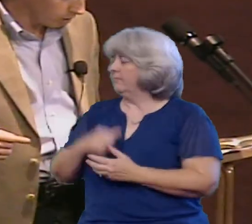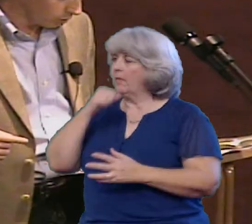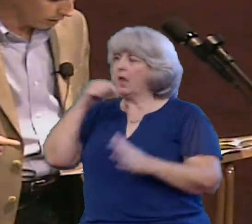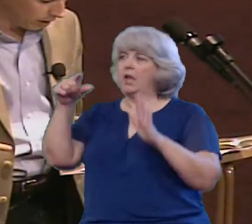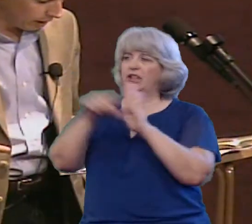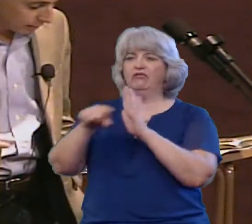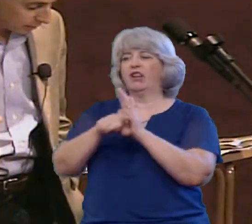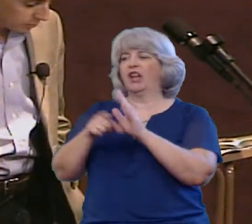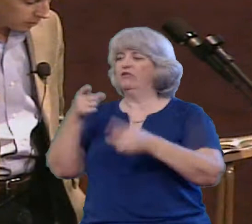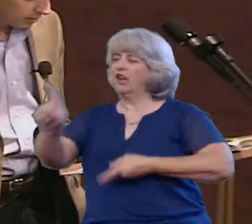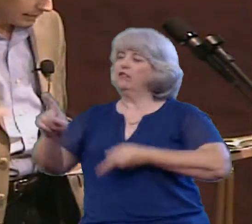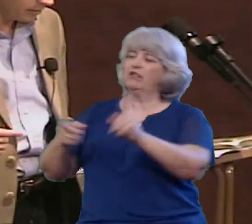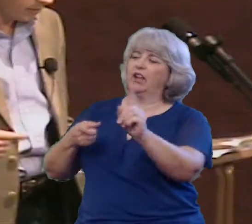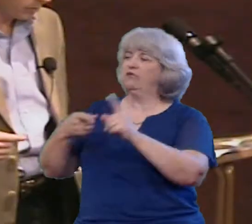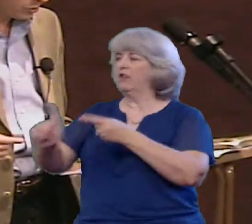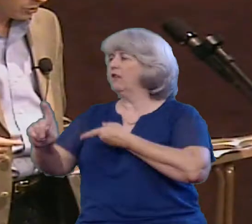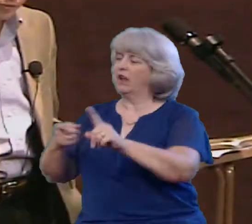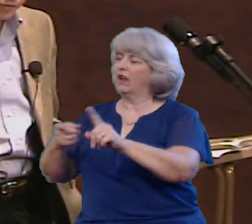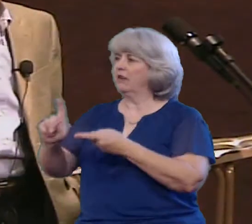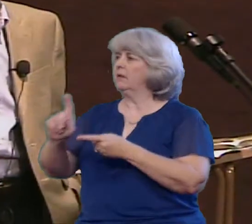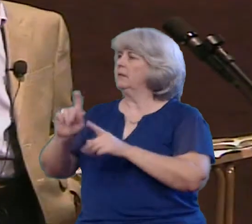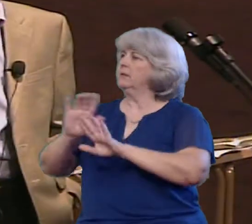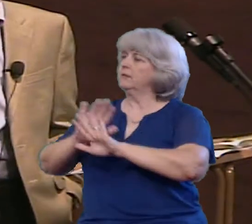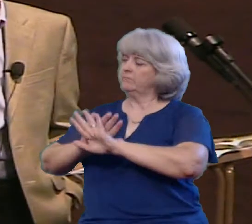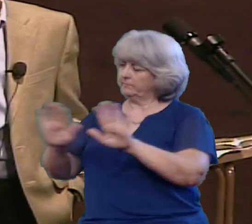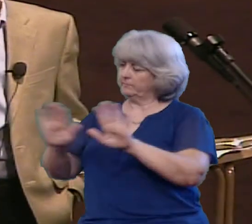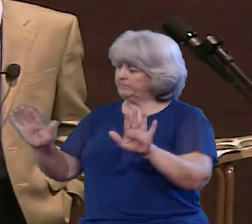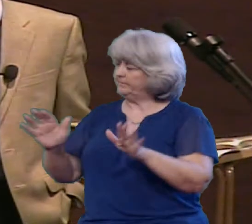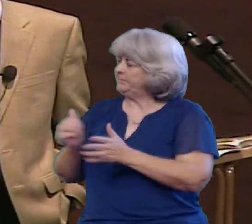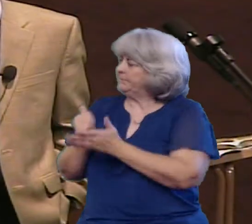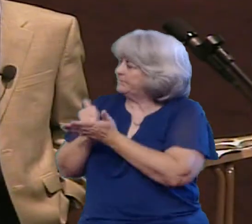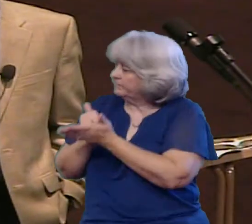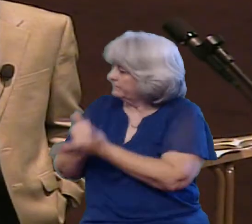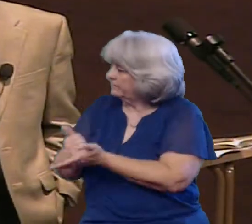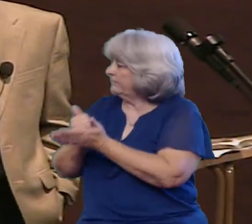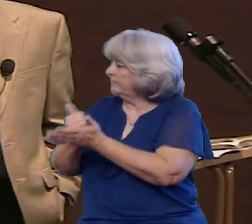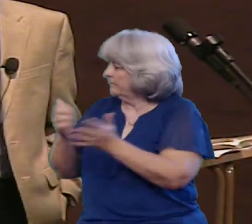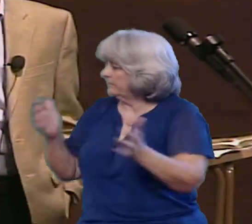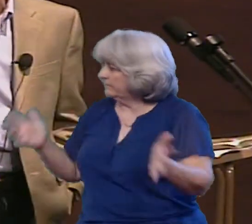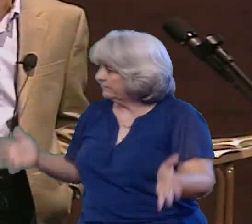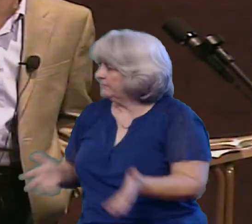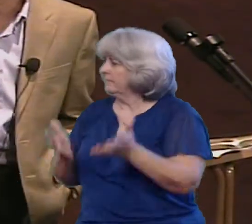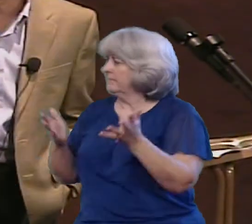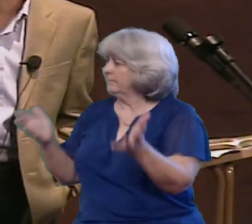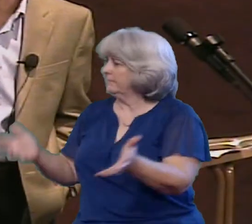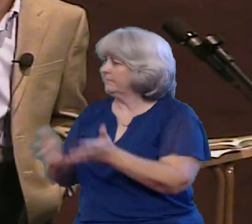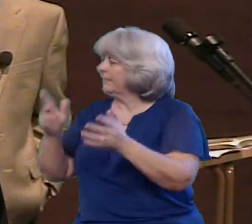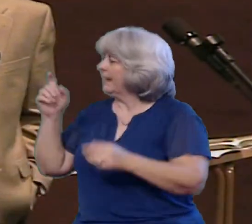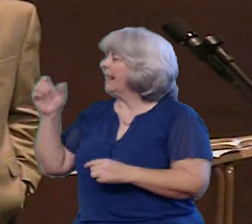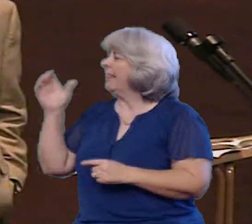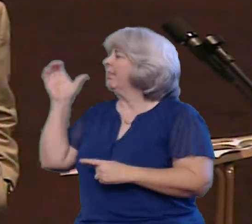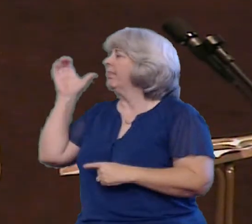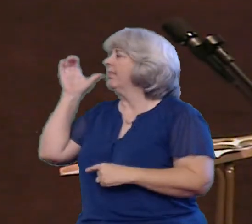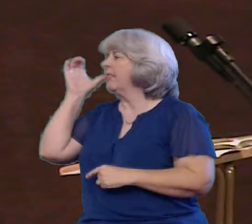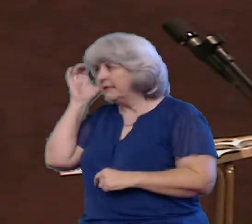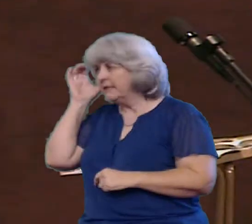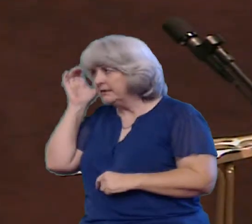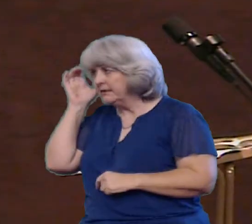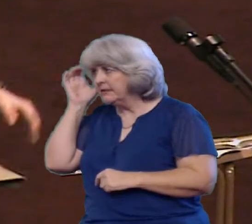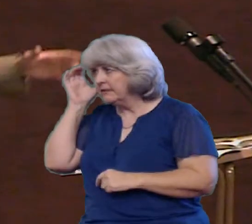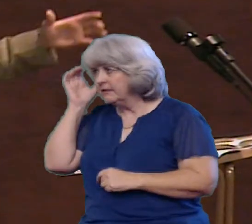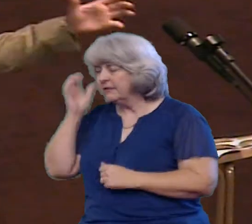down They listen to the need of others so that they can understand We talked about that listening ear earlier Are we